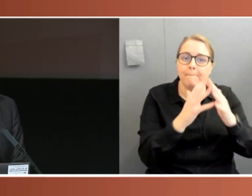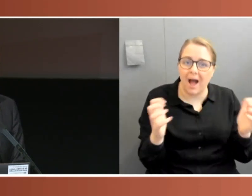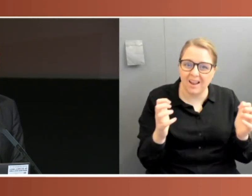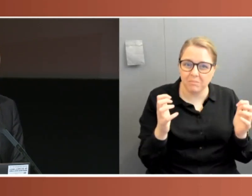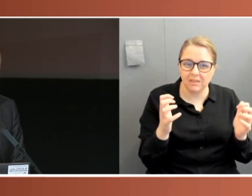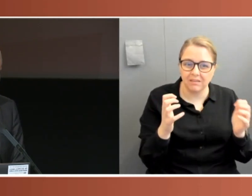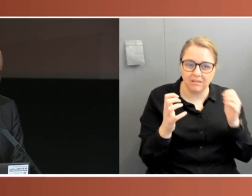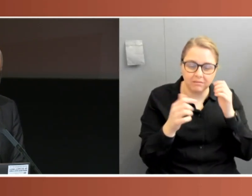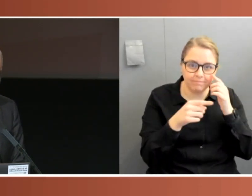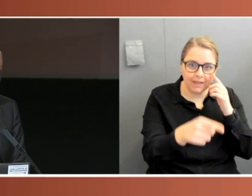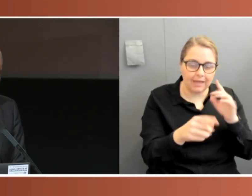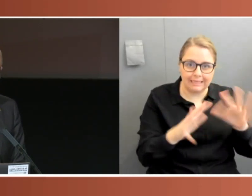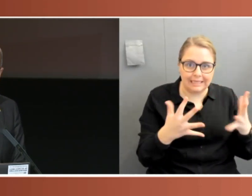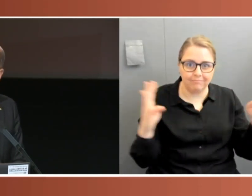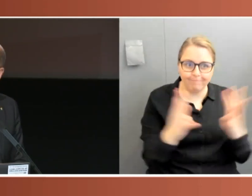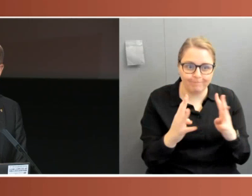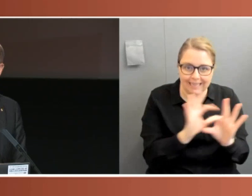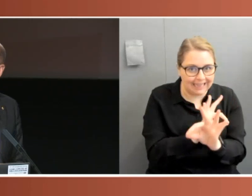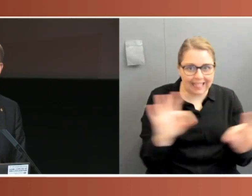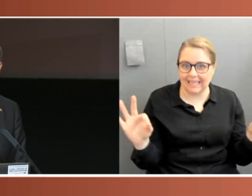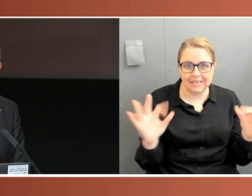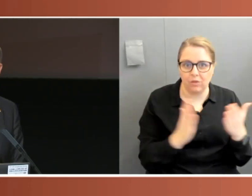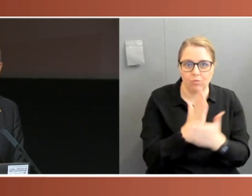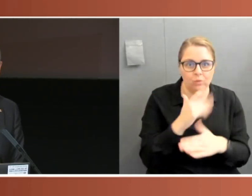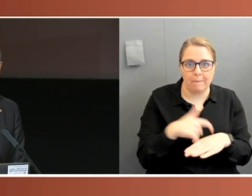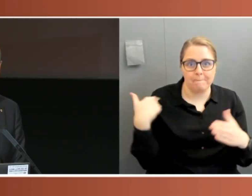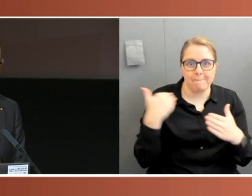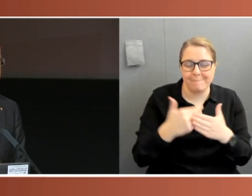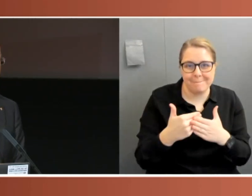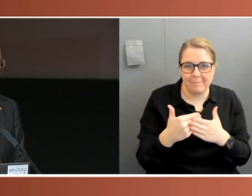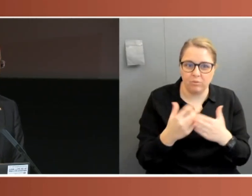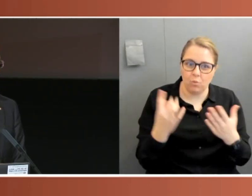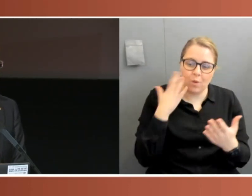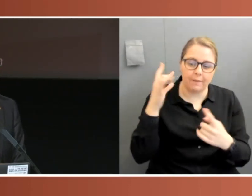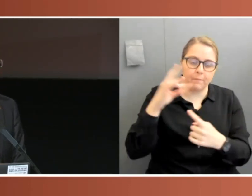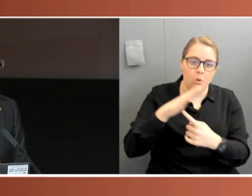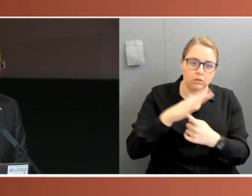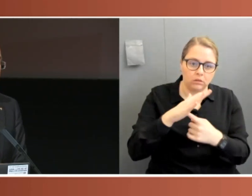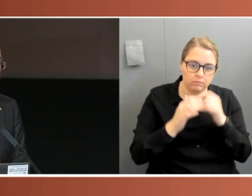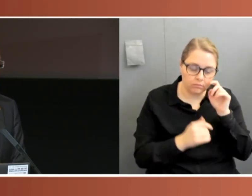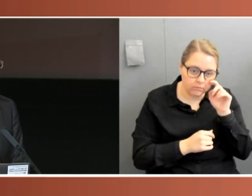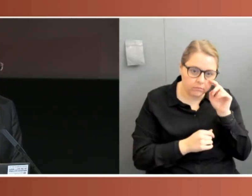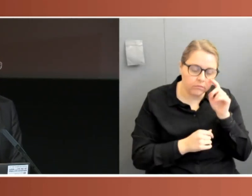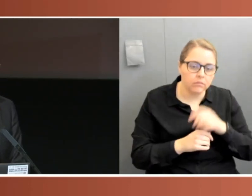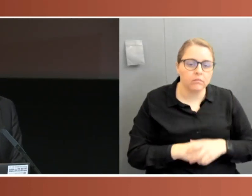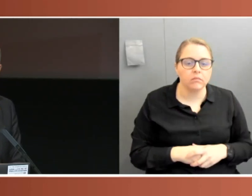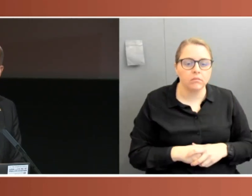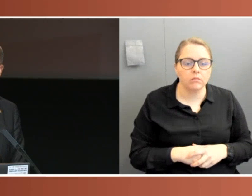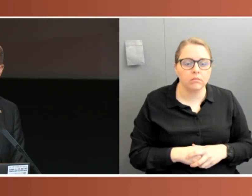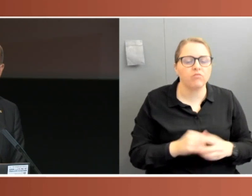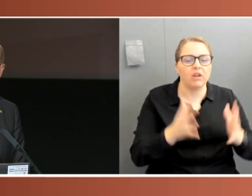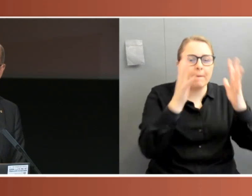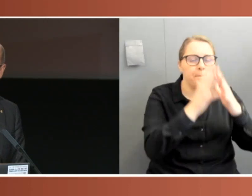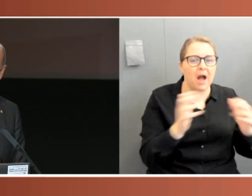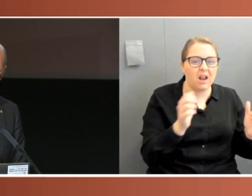sit at key points. Another factor, though, was that Parliament itself had already given up its key powers to make laws in these